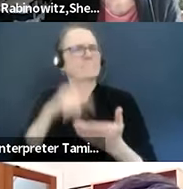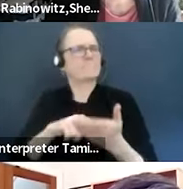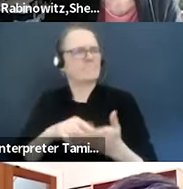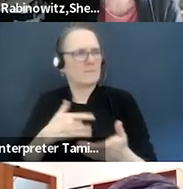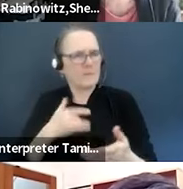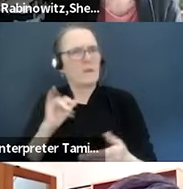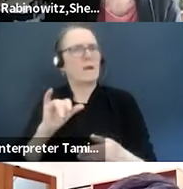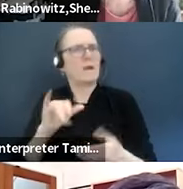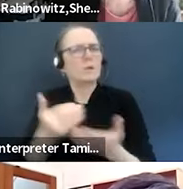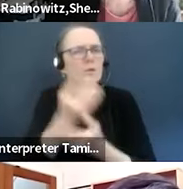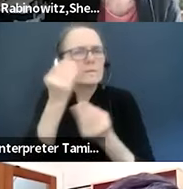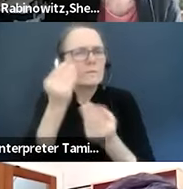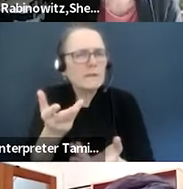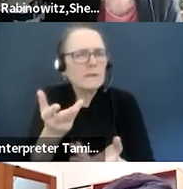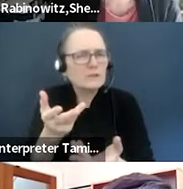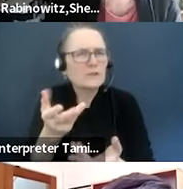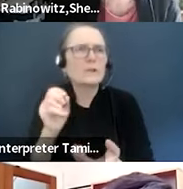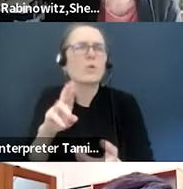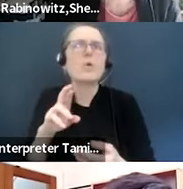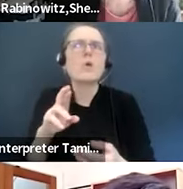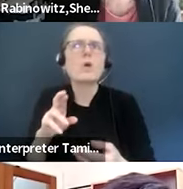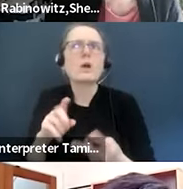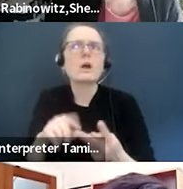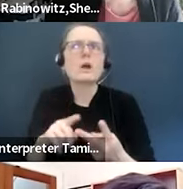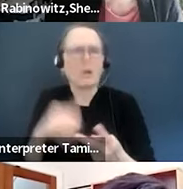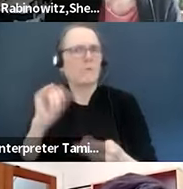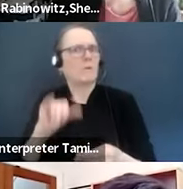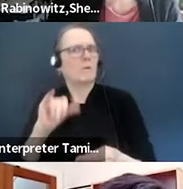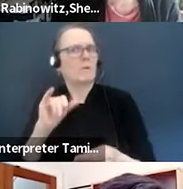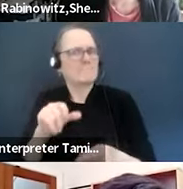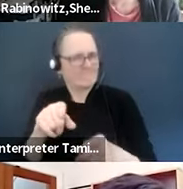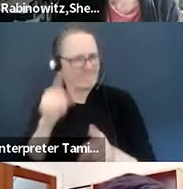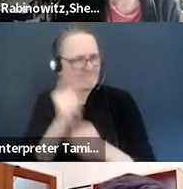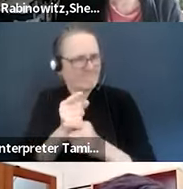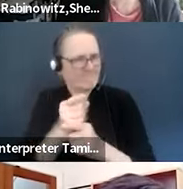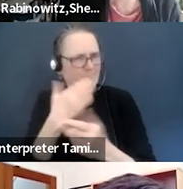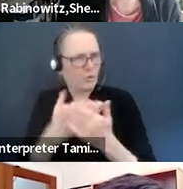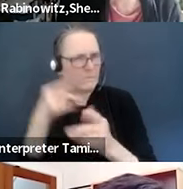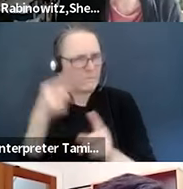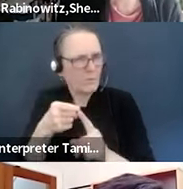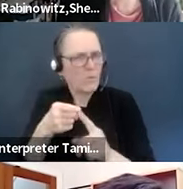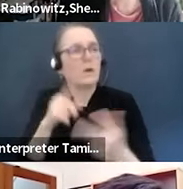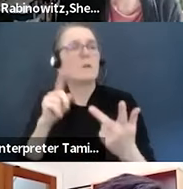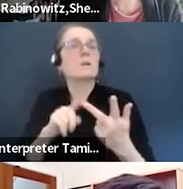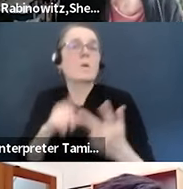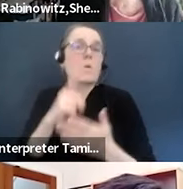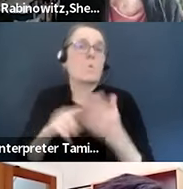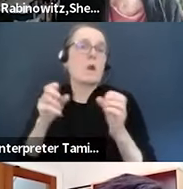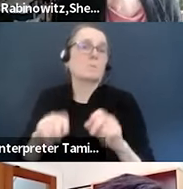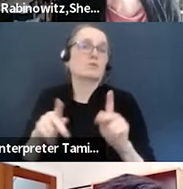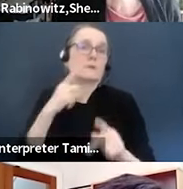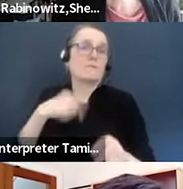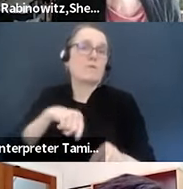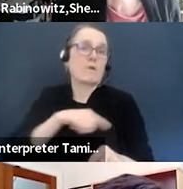findings that are most notable? And what is the opportunity for us all around these findings? Thank you, Kate.